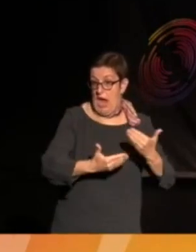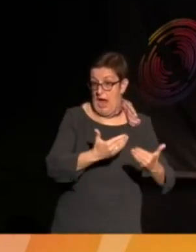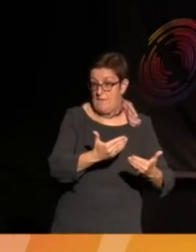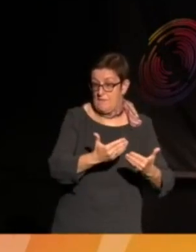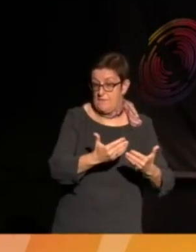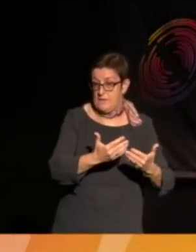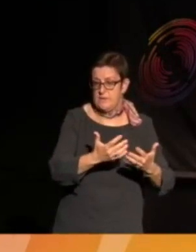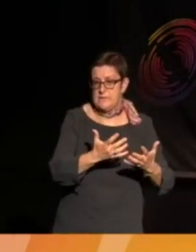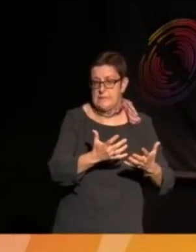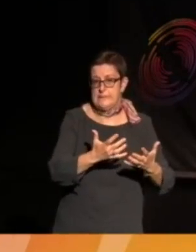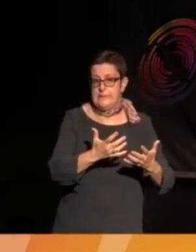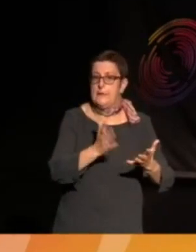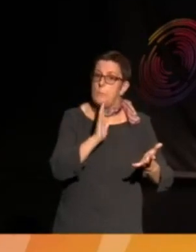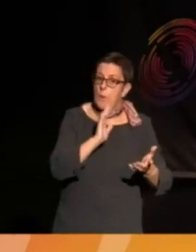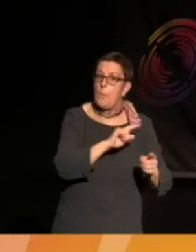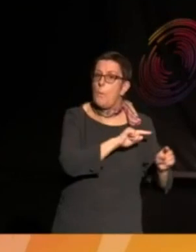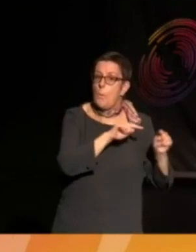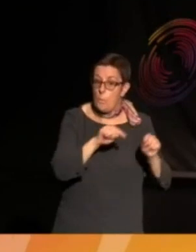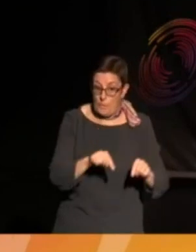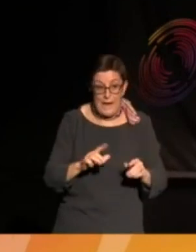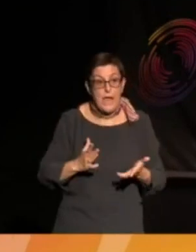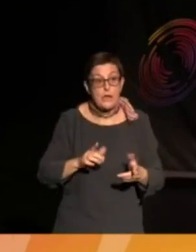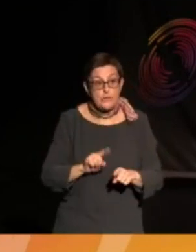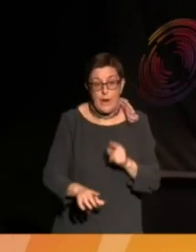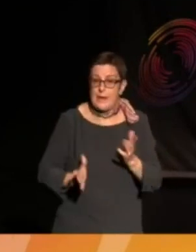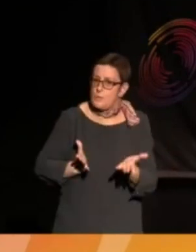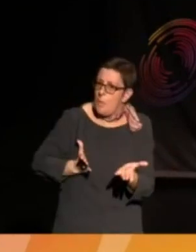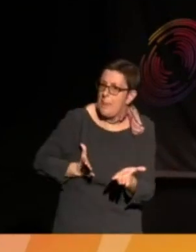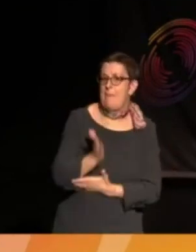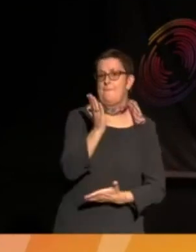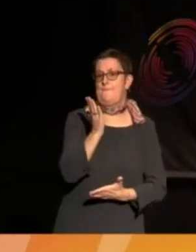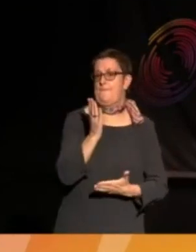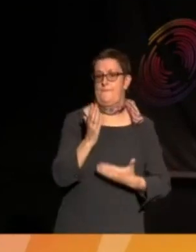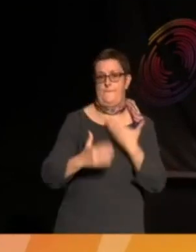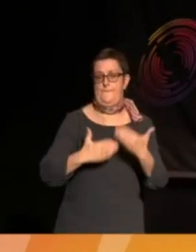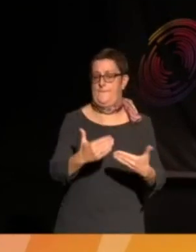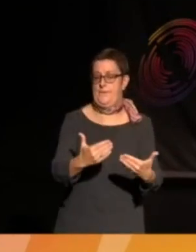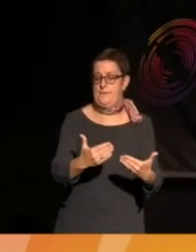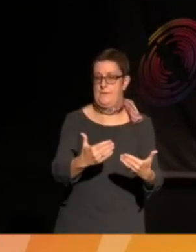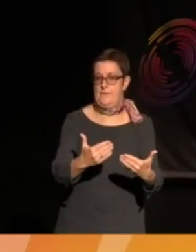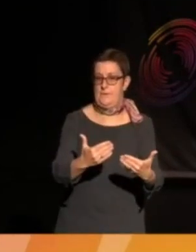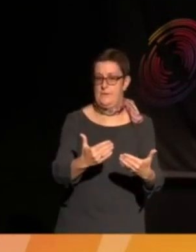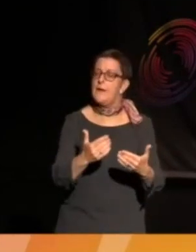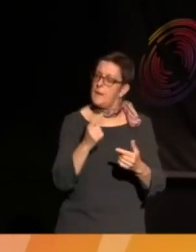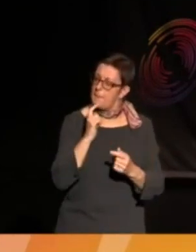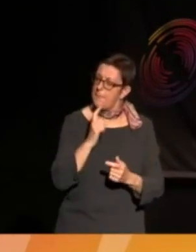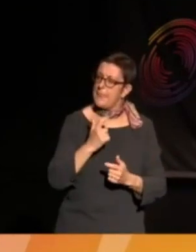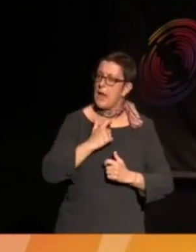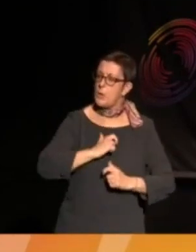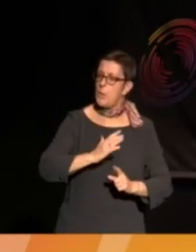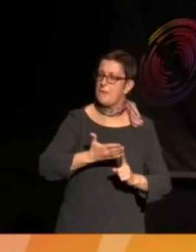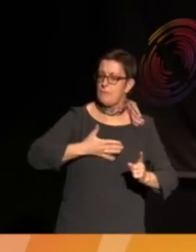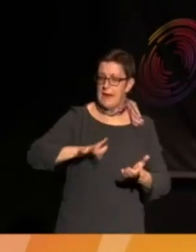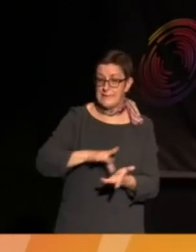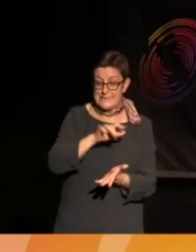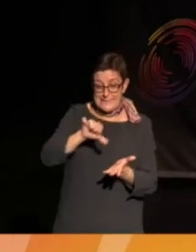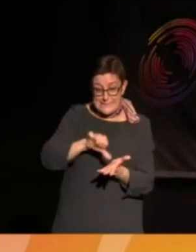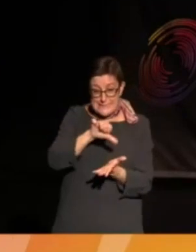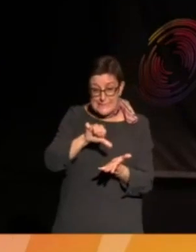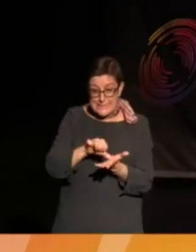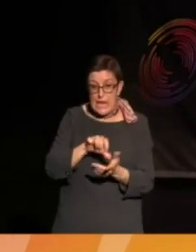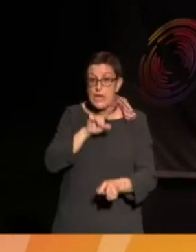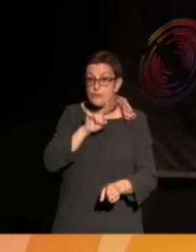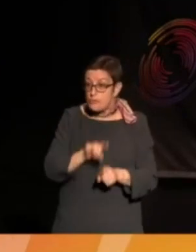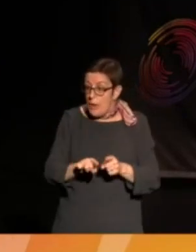live. So, I thought that's a really nice kind of, like, touch on a human rights city is trying to